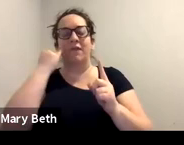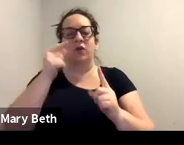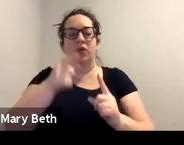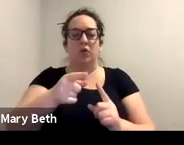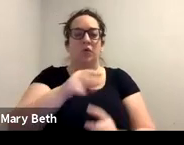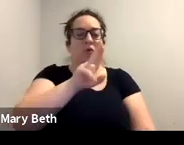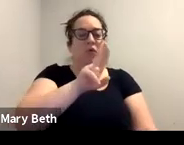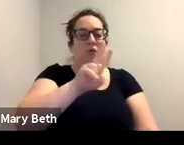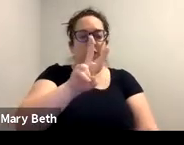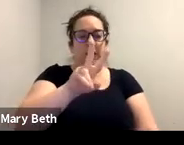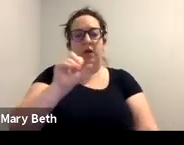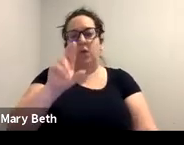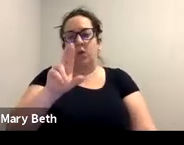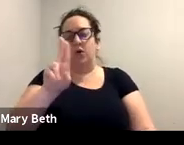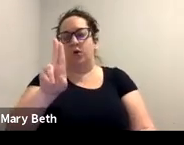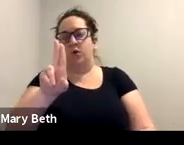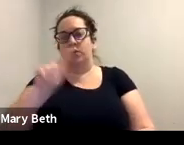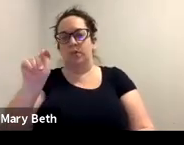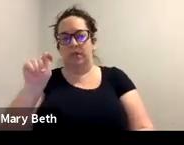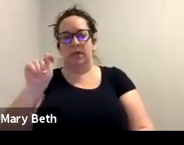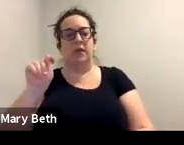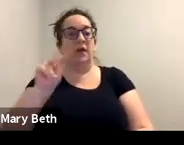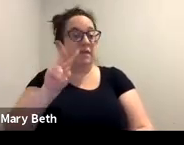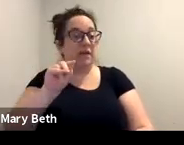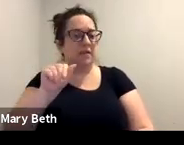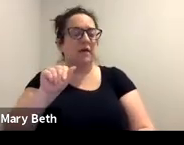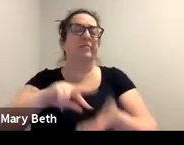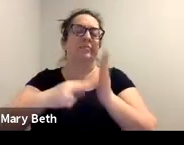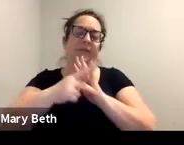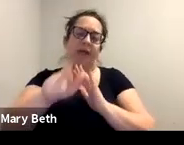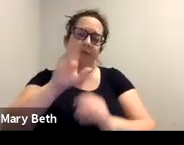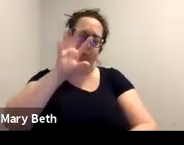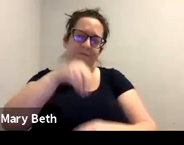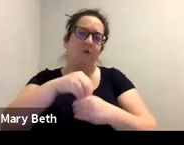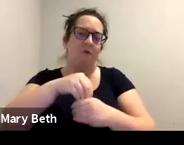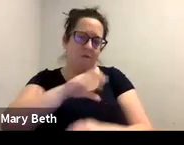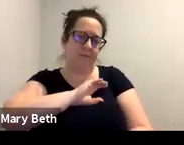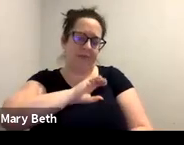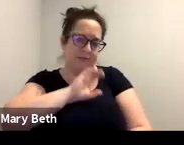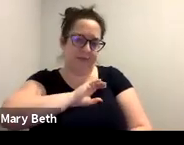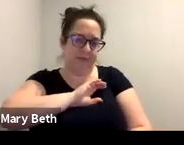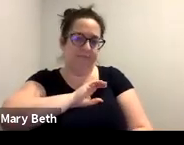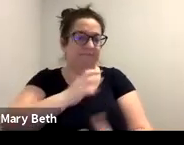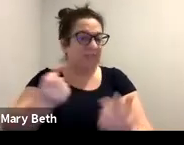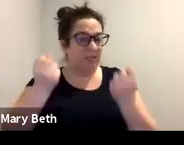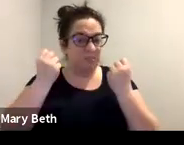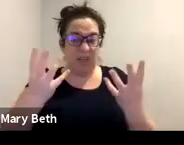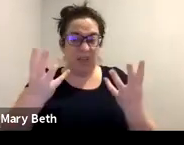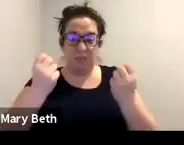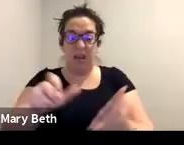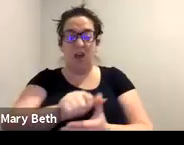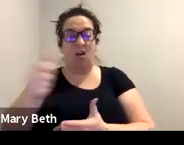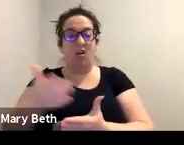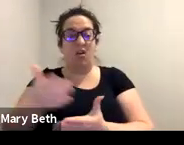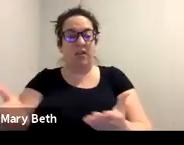for immigration. Um, but there are so many other things that it's helpful to consider